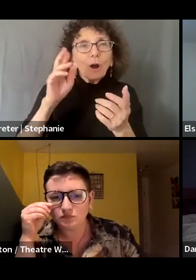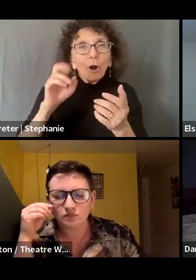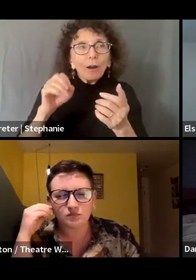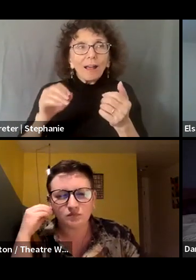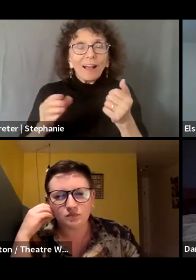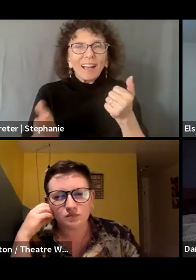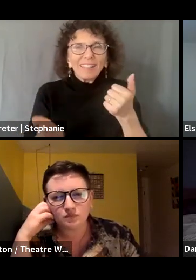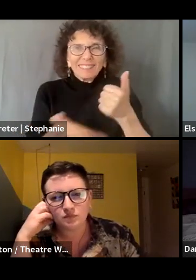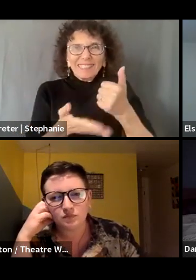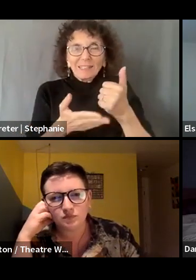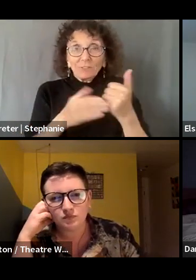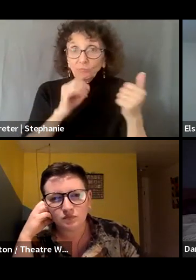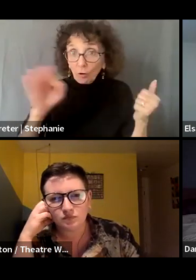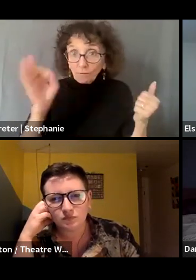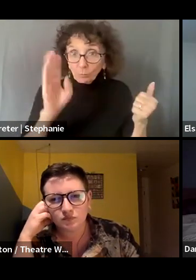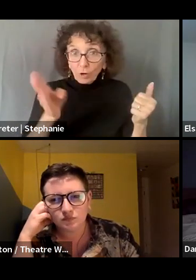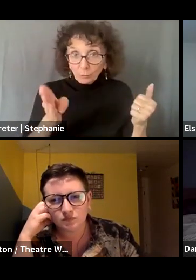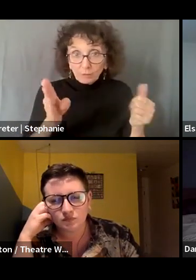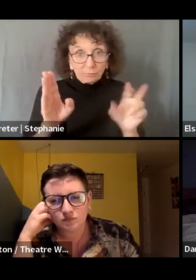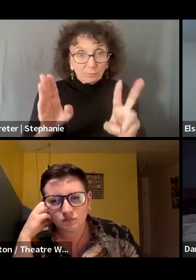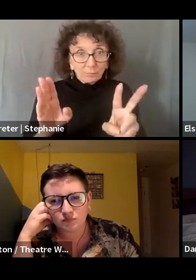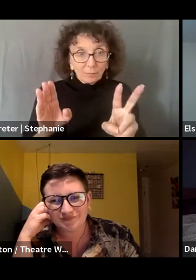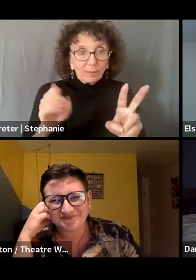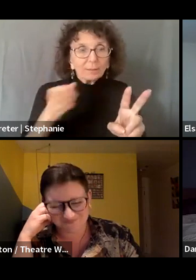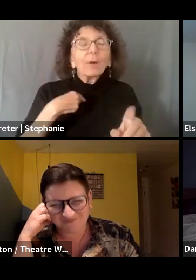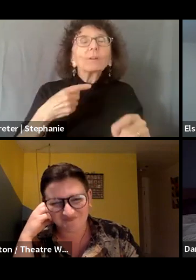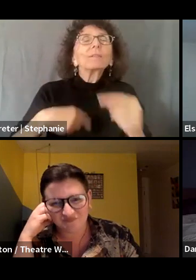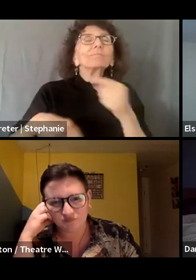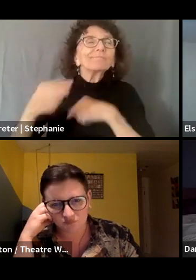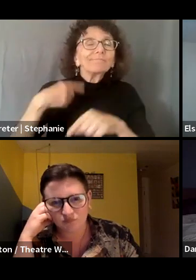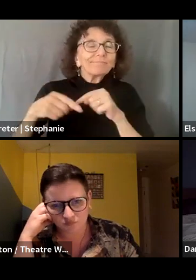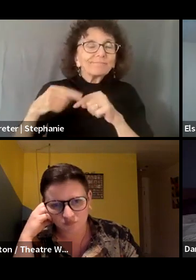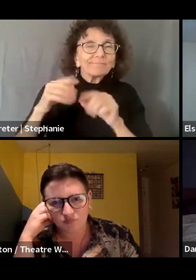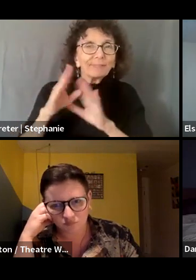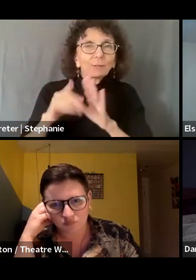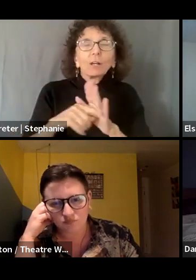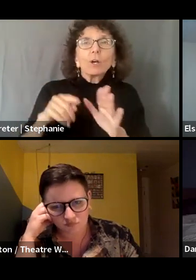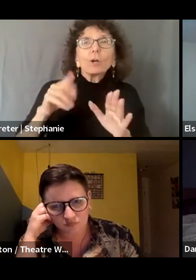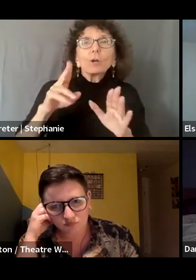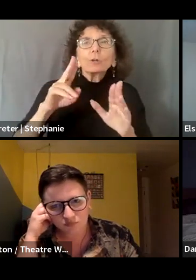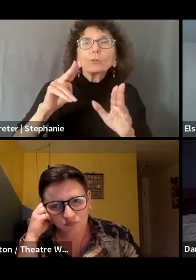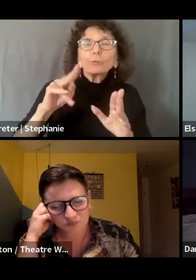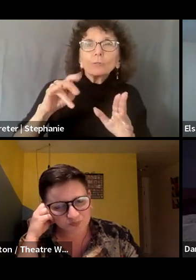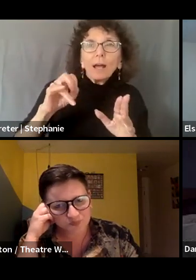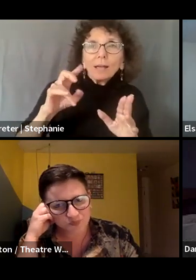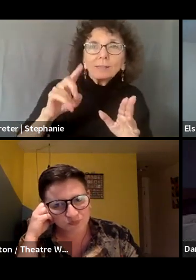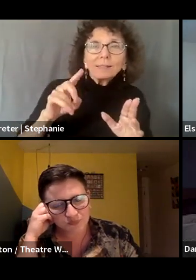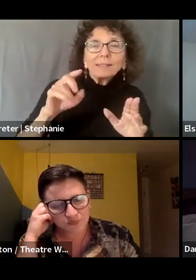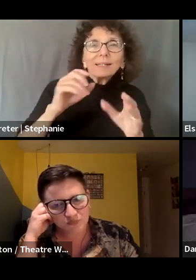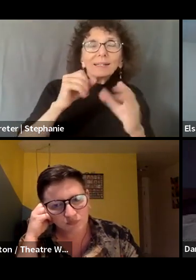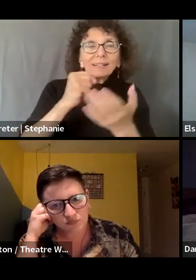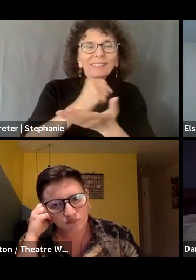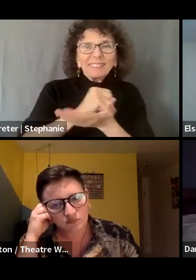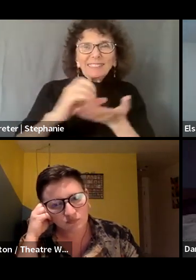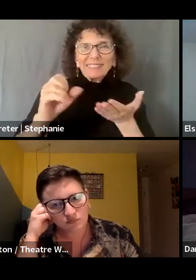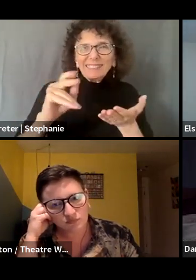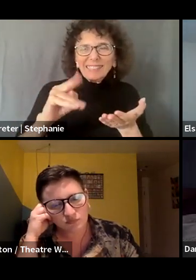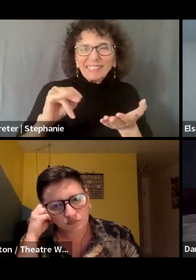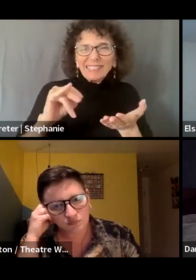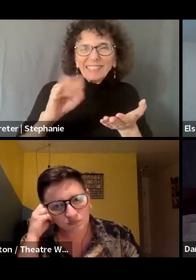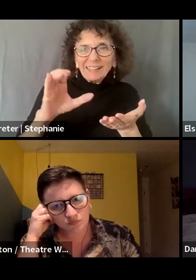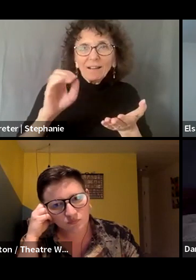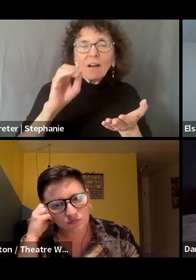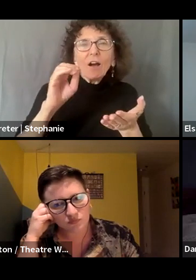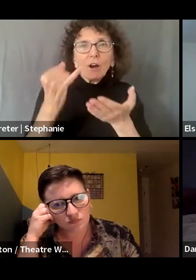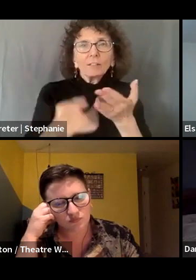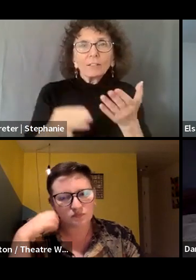spent, um, so just a tiny backstory, um, United Scenic Artists organized our first collectively bargained a contract with the Off-Broadway